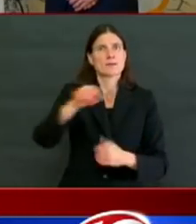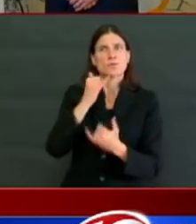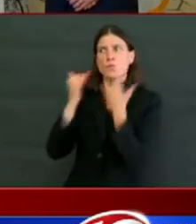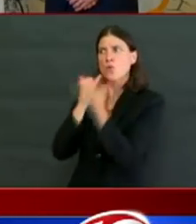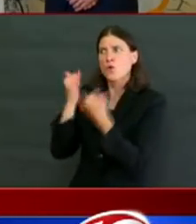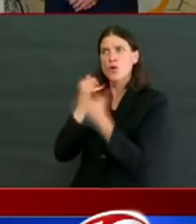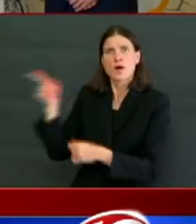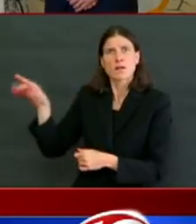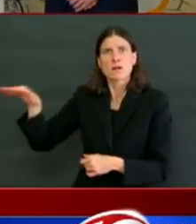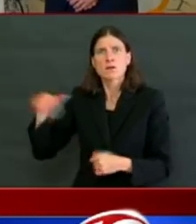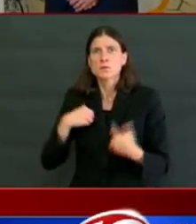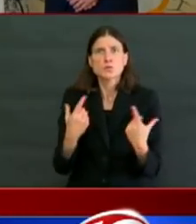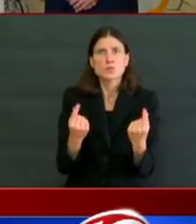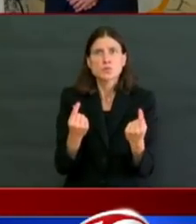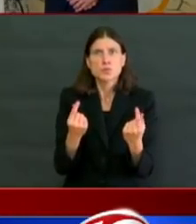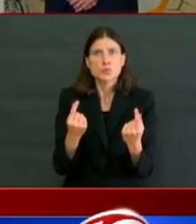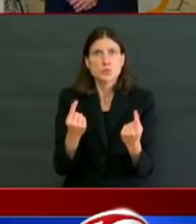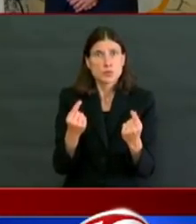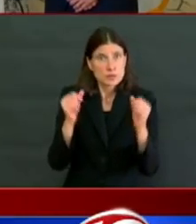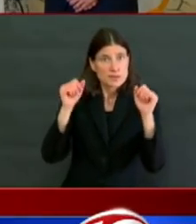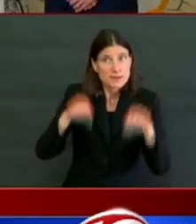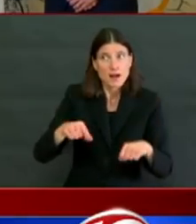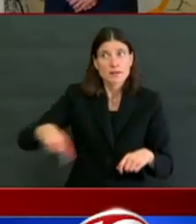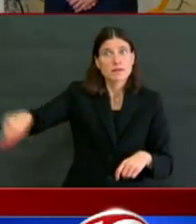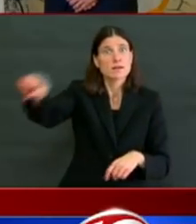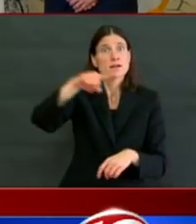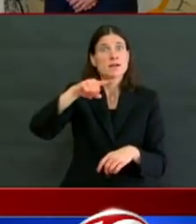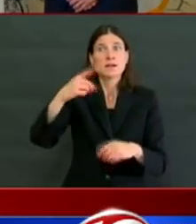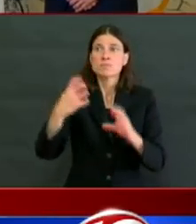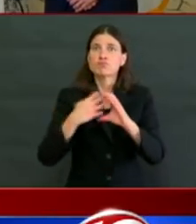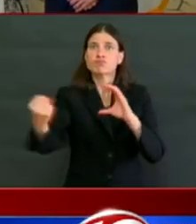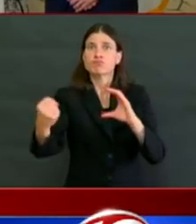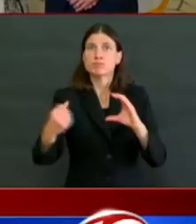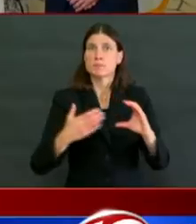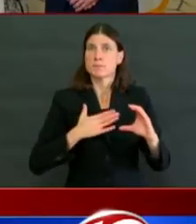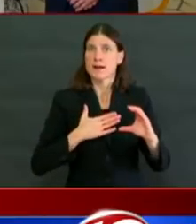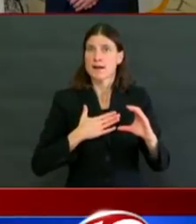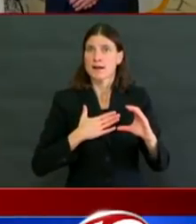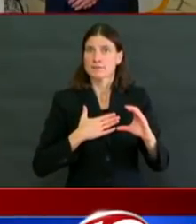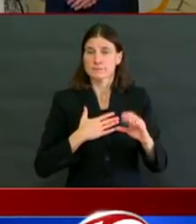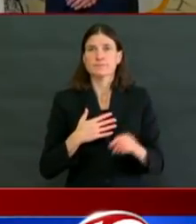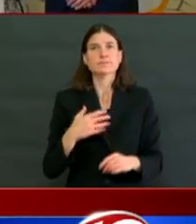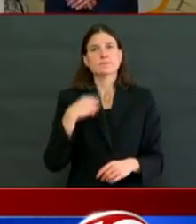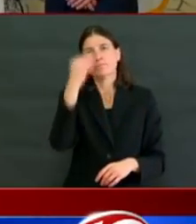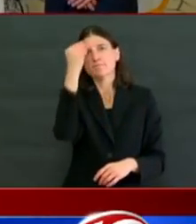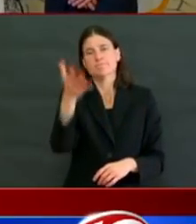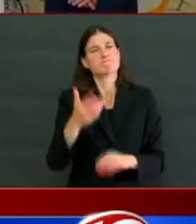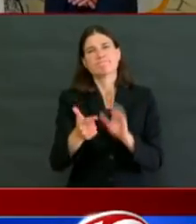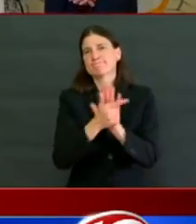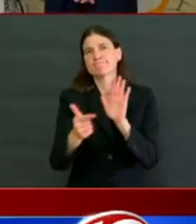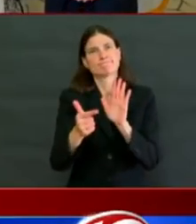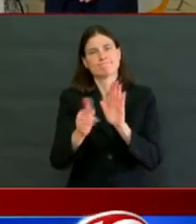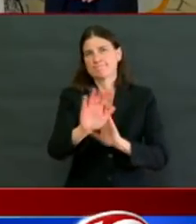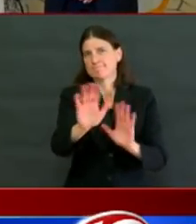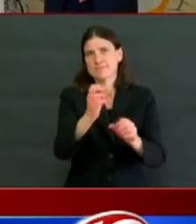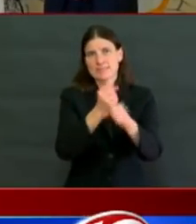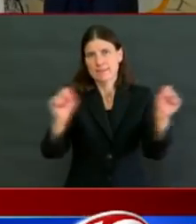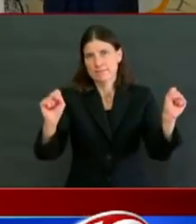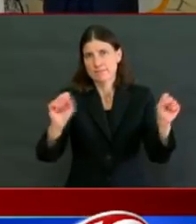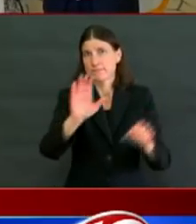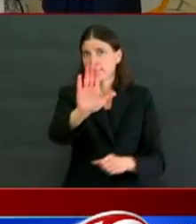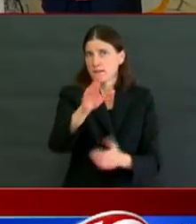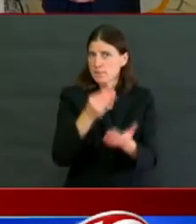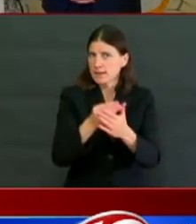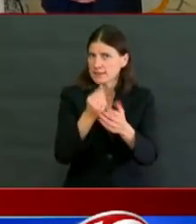they'll be able to go in there and access that. I want you to know that's not going to happen. So if this is you